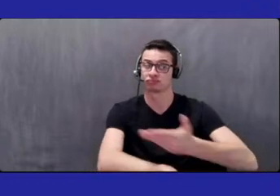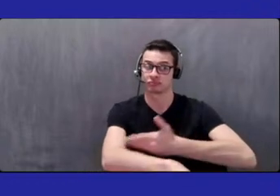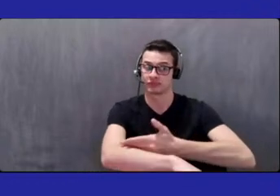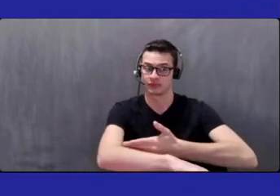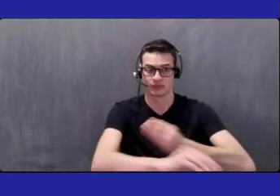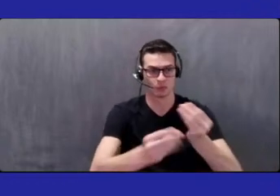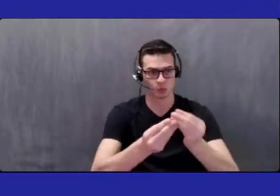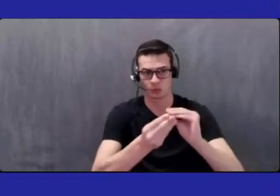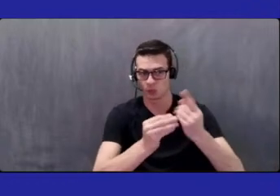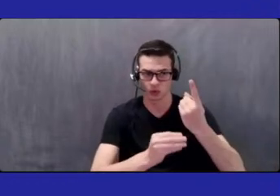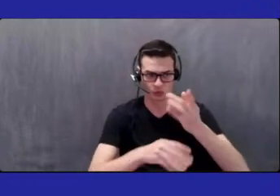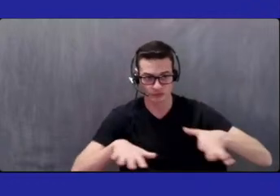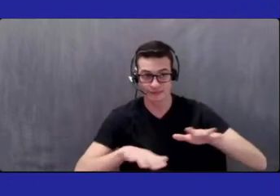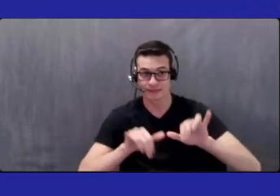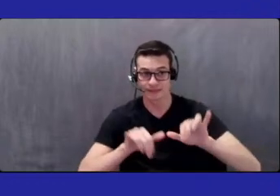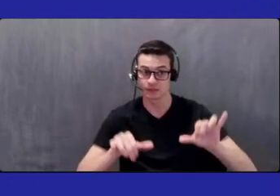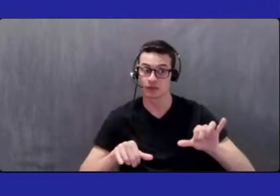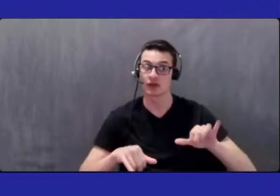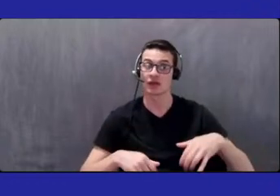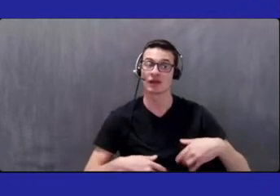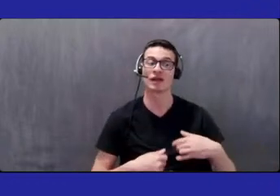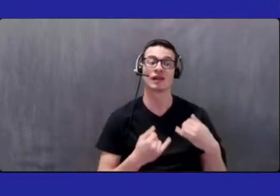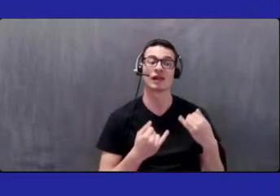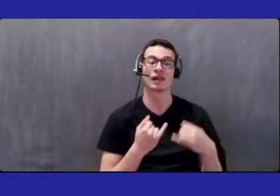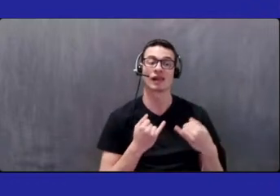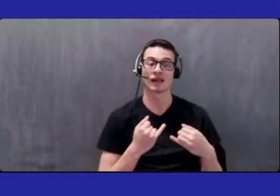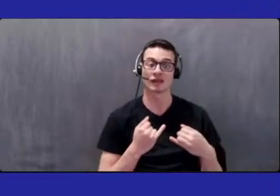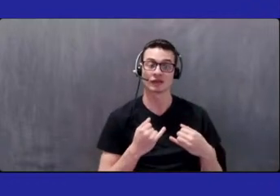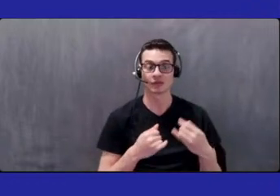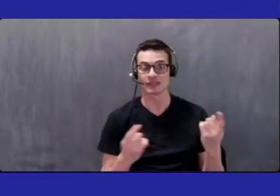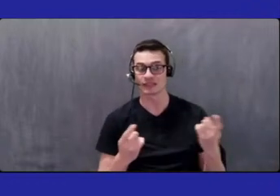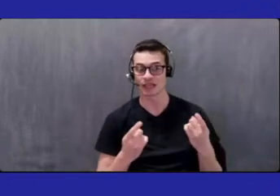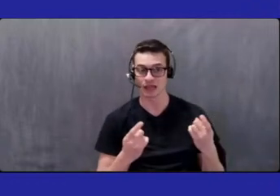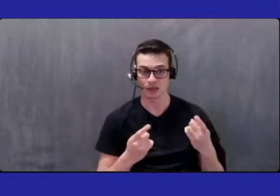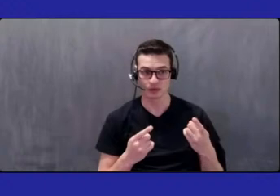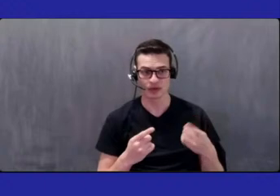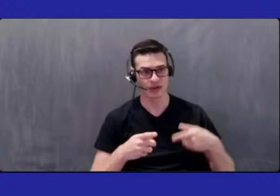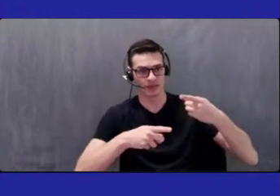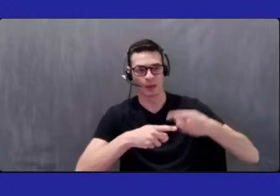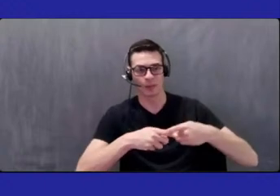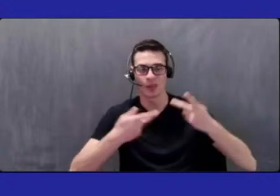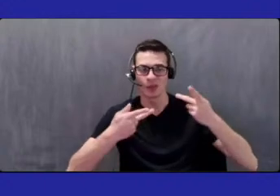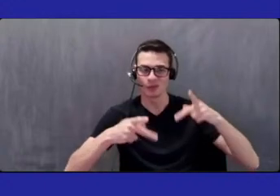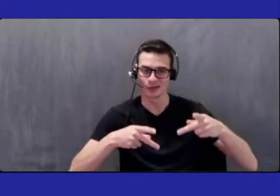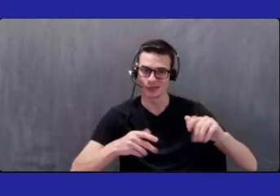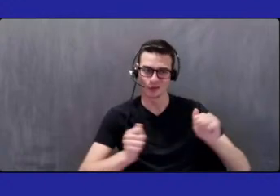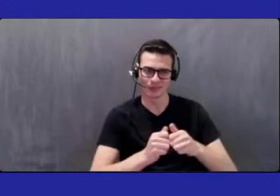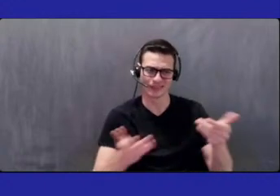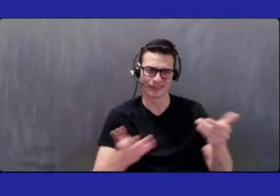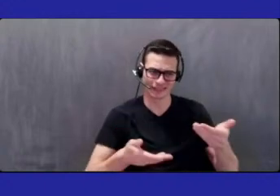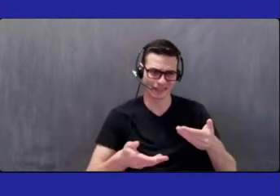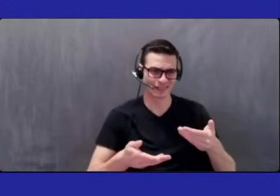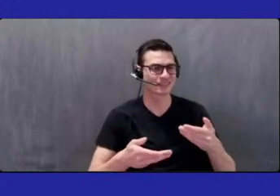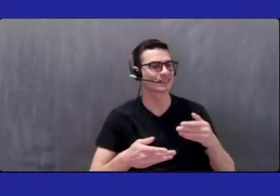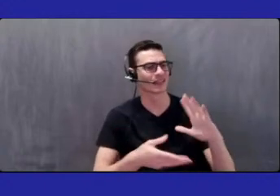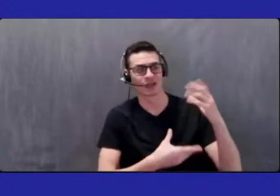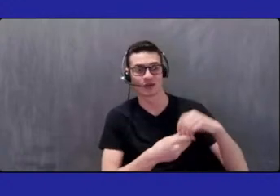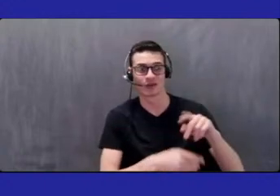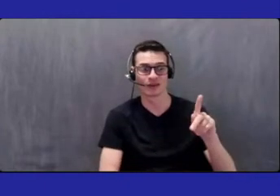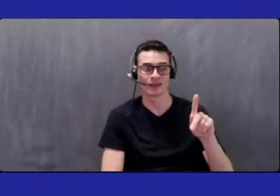with the Black Party guest speakers, included Dr. Katz and Dr. Long. We had over 50 vendors and CDOs.